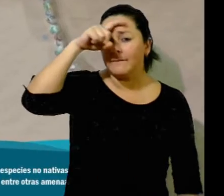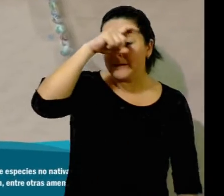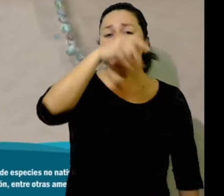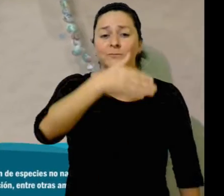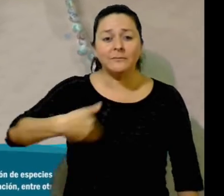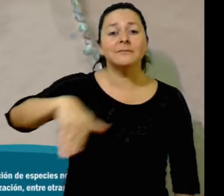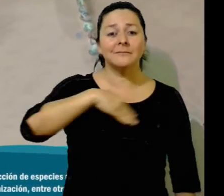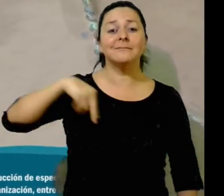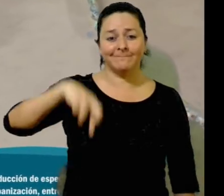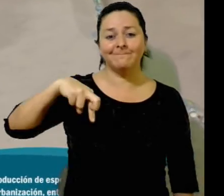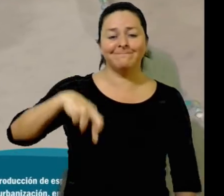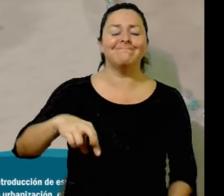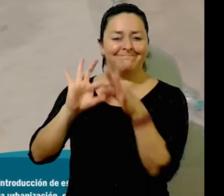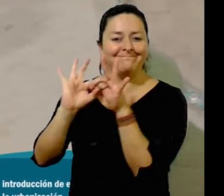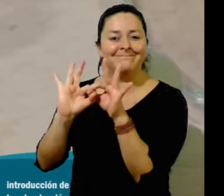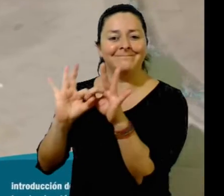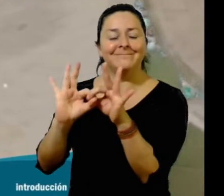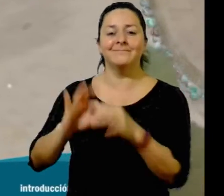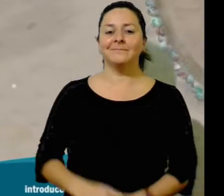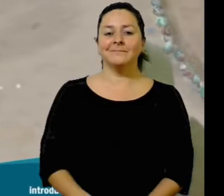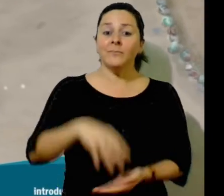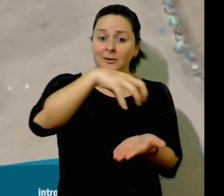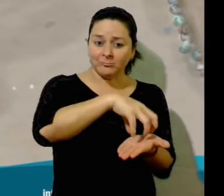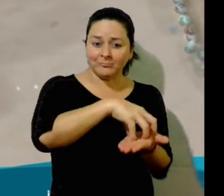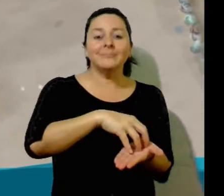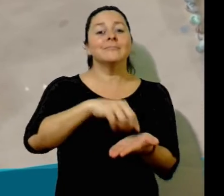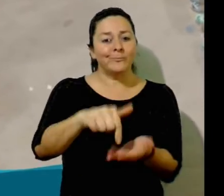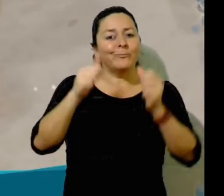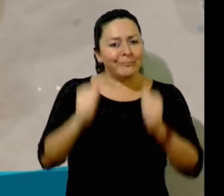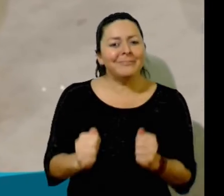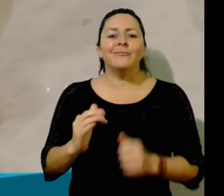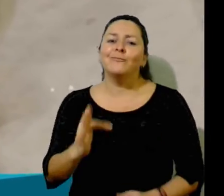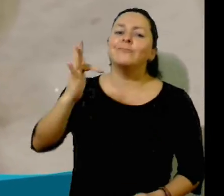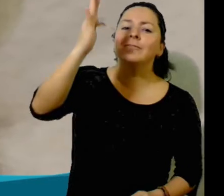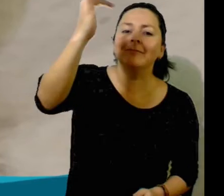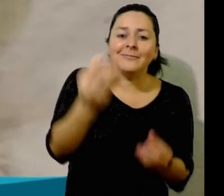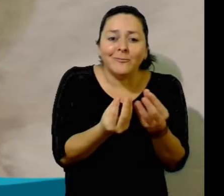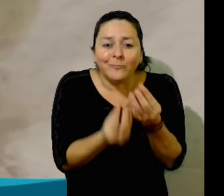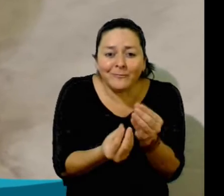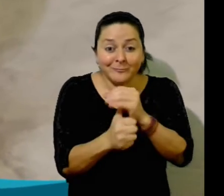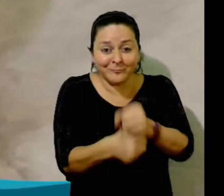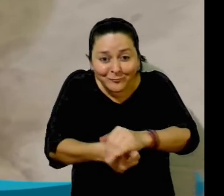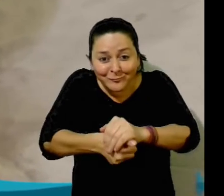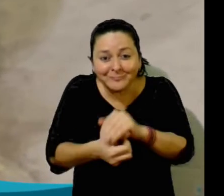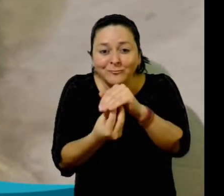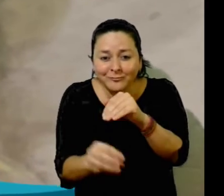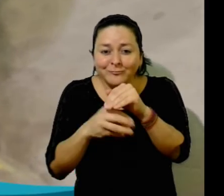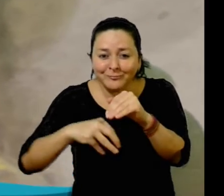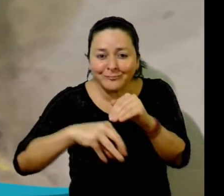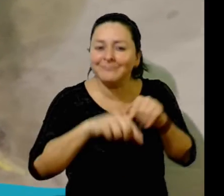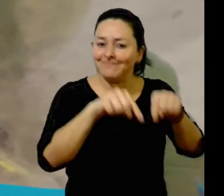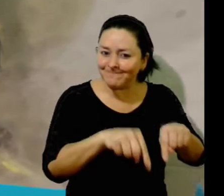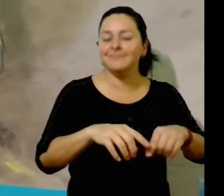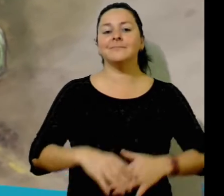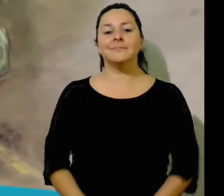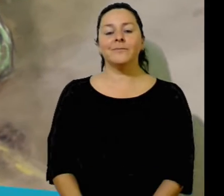Midas says, It was difficult, but we found the beach because we were guided back by the currents and winds. We're so lucky that the beach hasn't